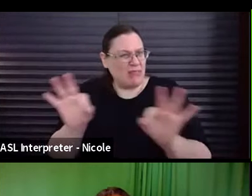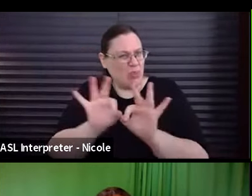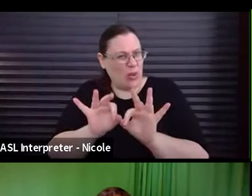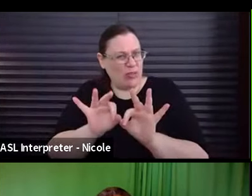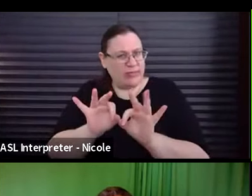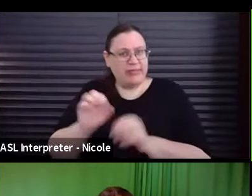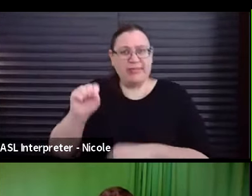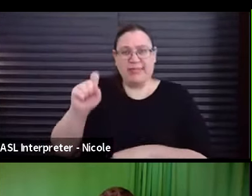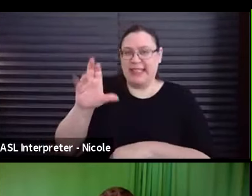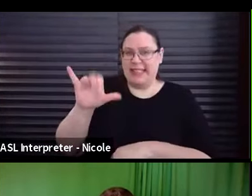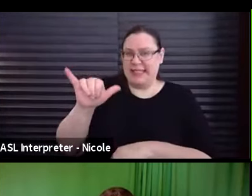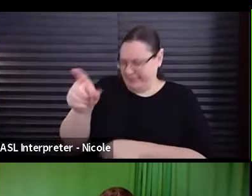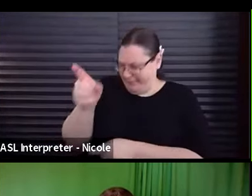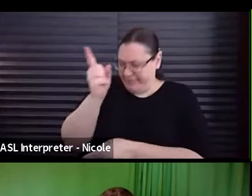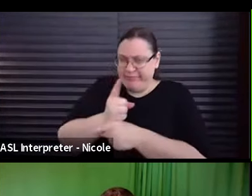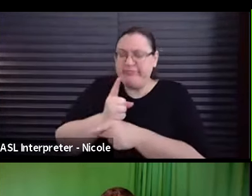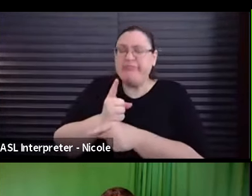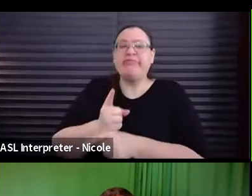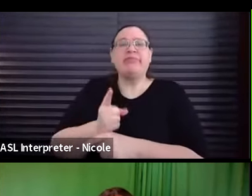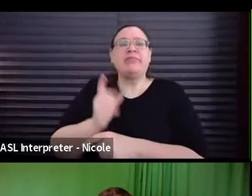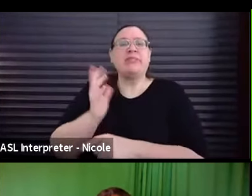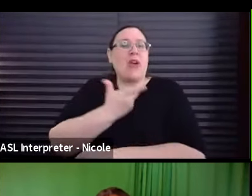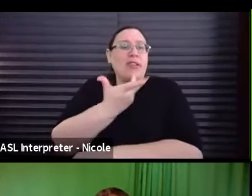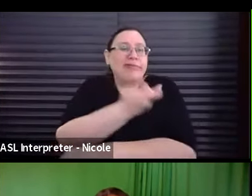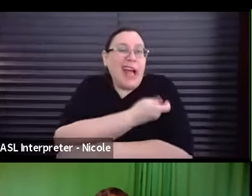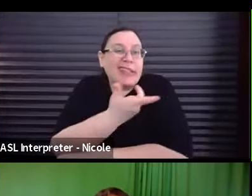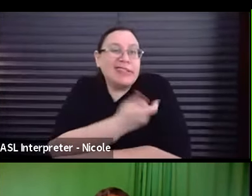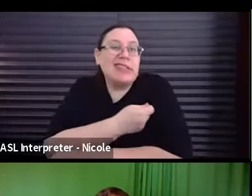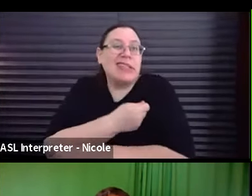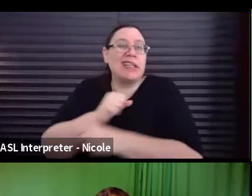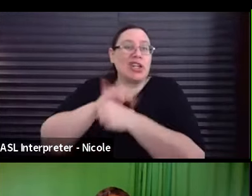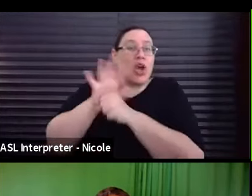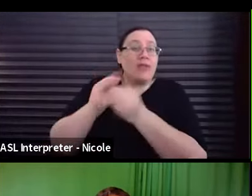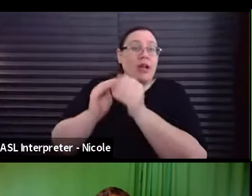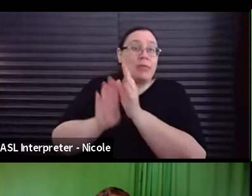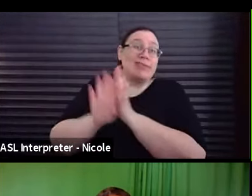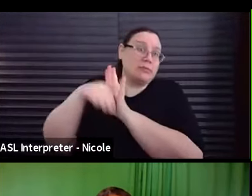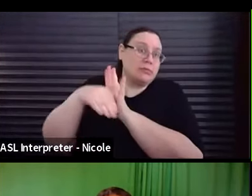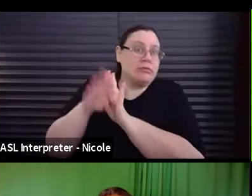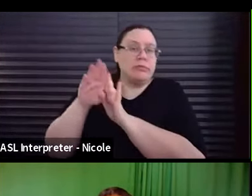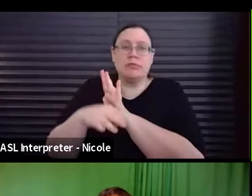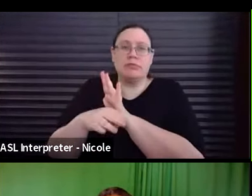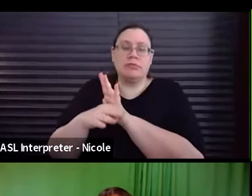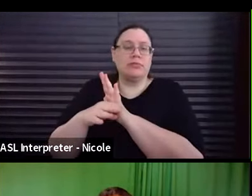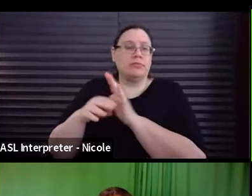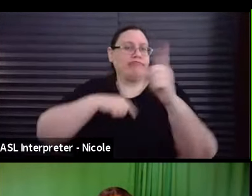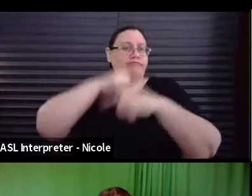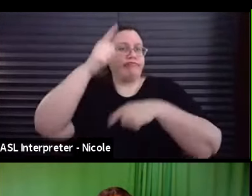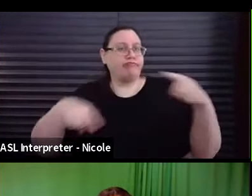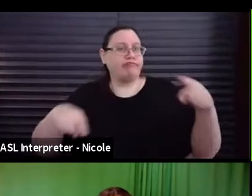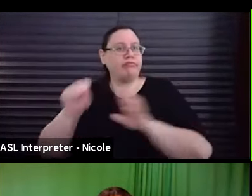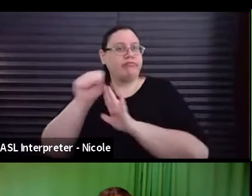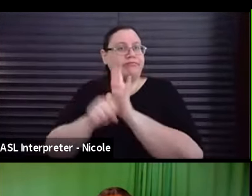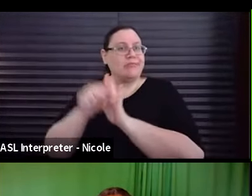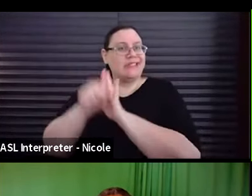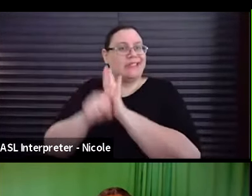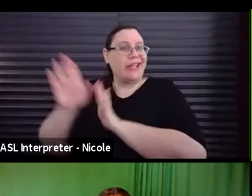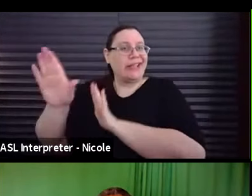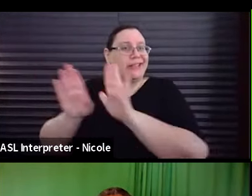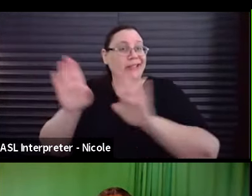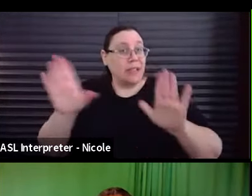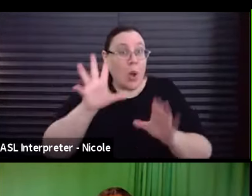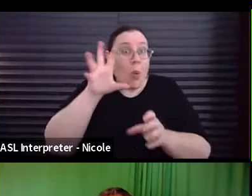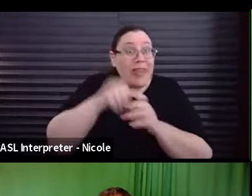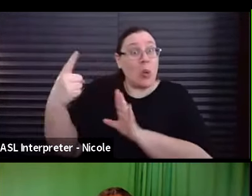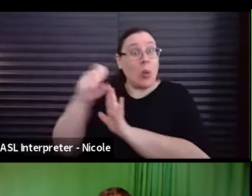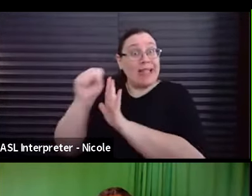our vaccines and, uh, COVID numbers up and down are completely different per state and in different cities to